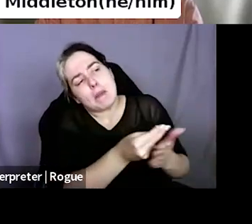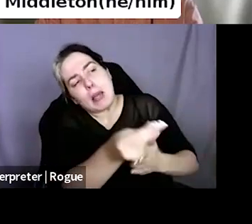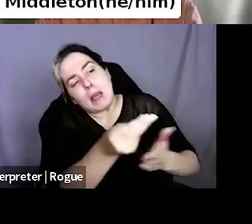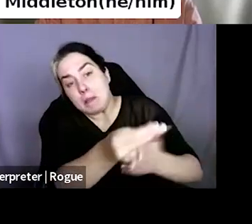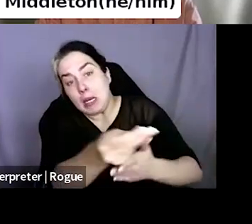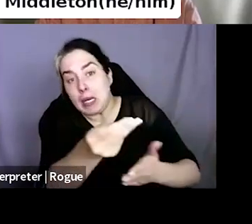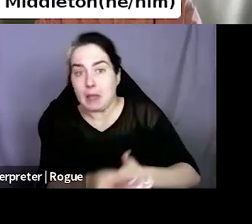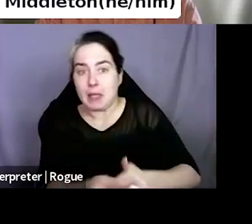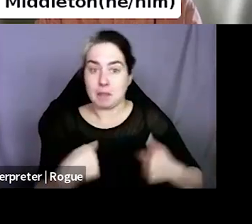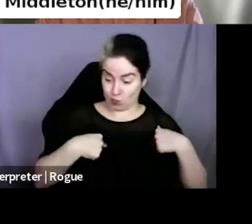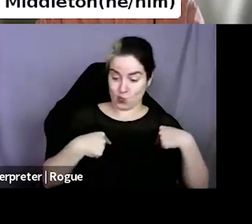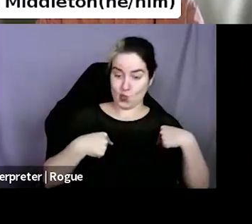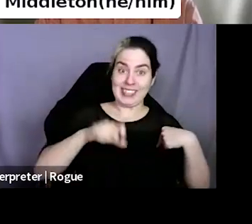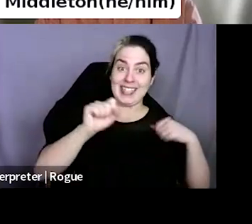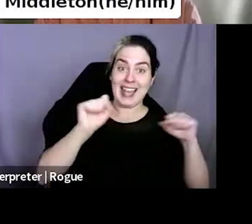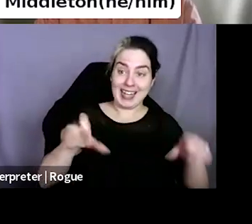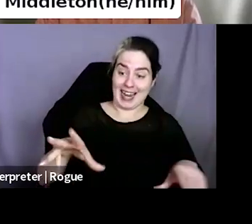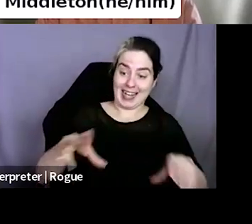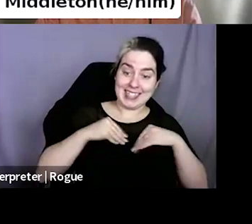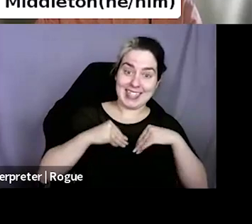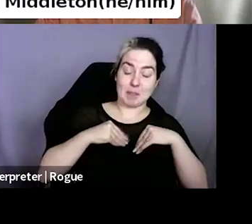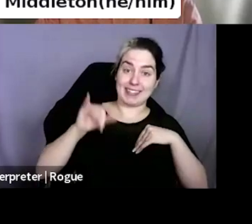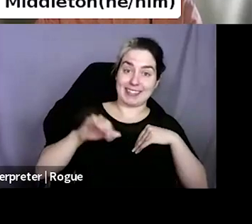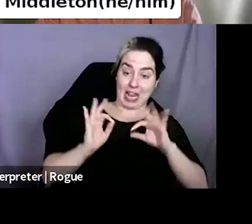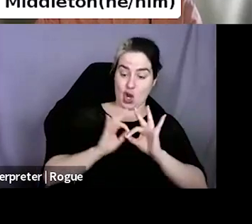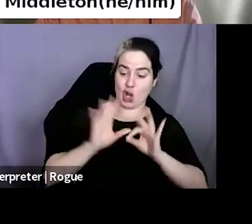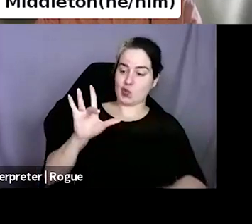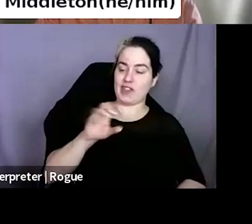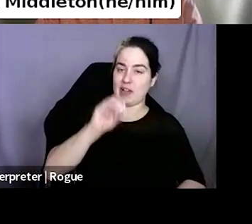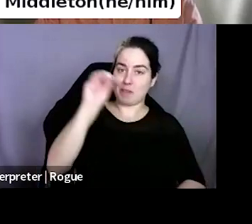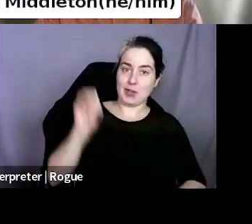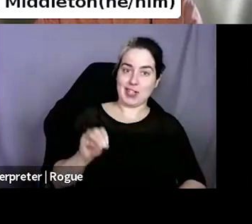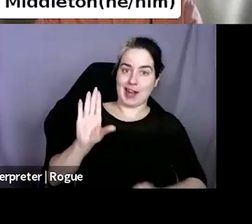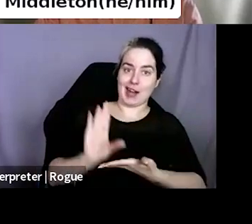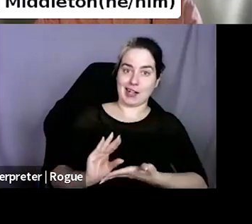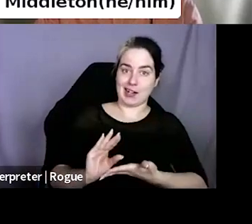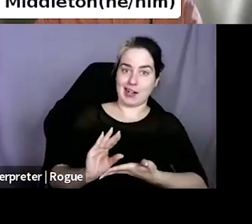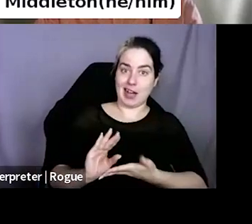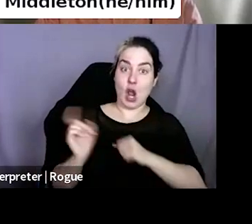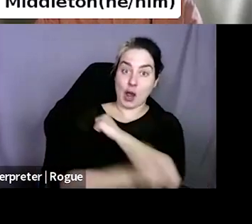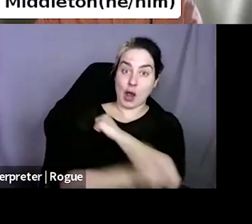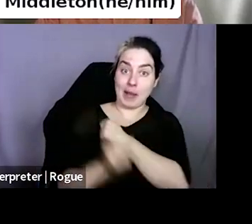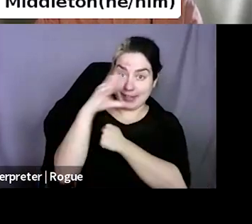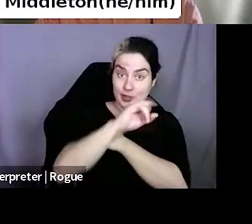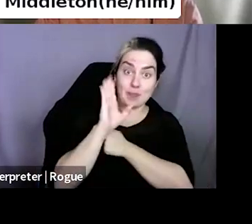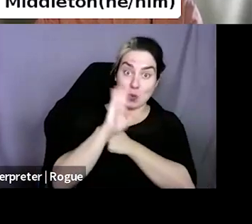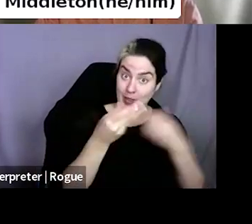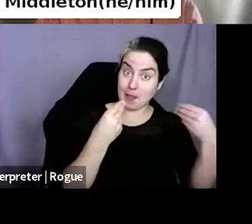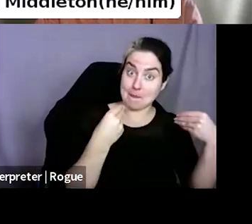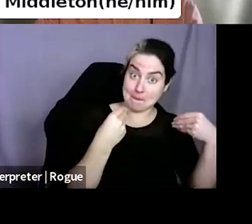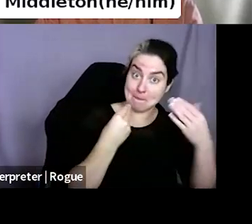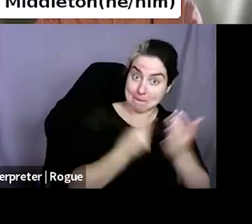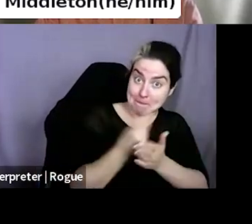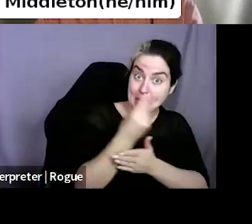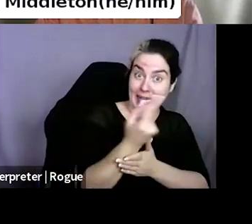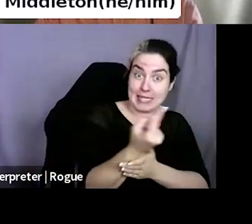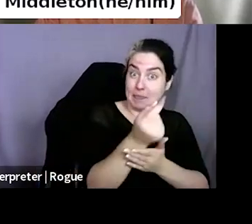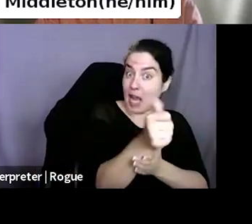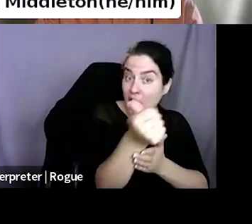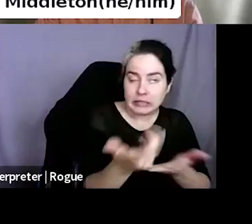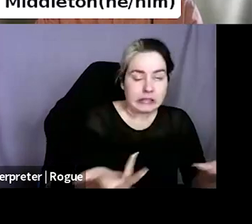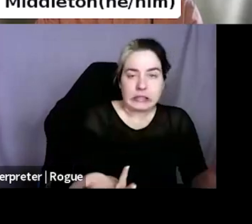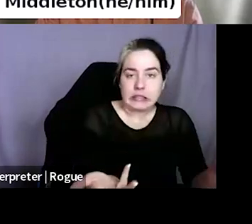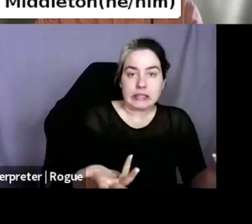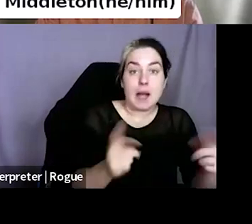ourselves to take that hit as a loss leader and just hope that people buy more stuff. But I do think the publishers could more adeptly enable